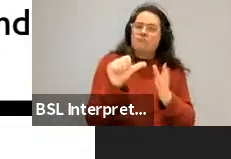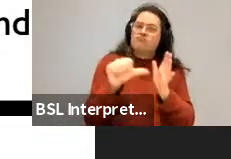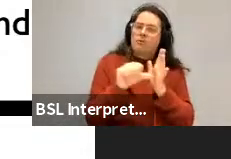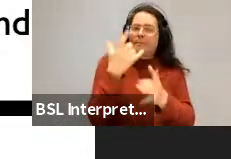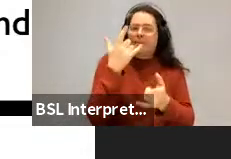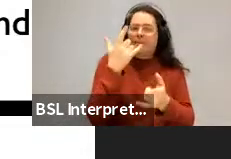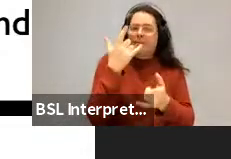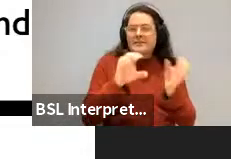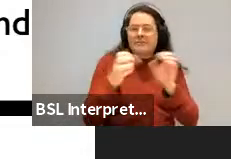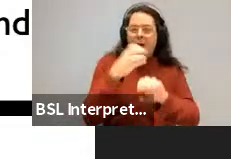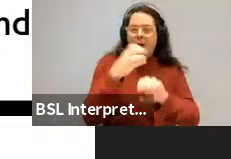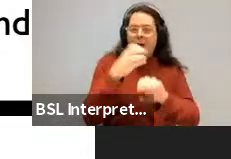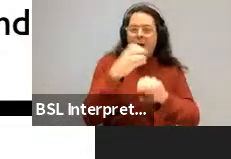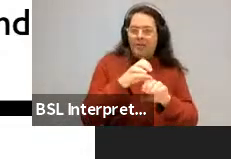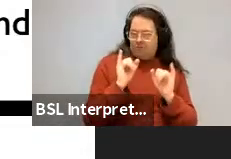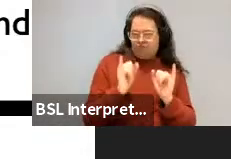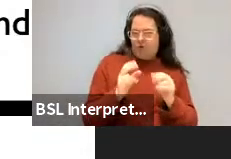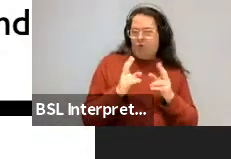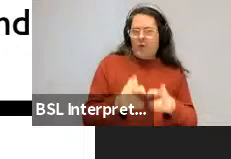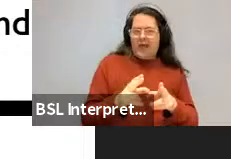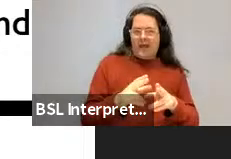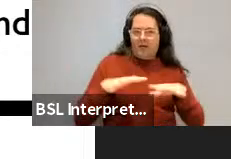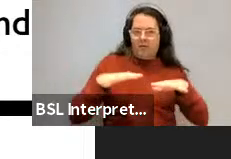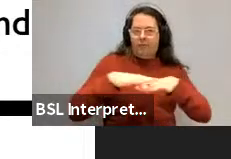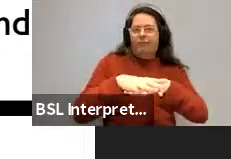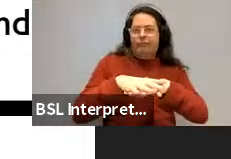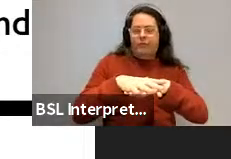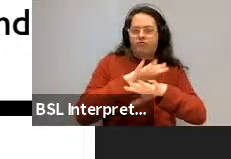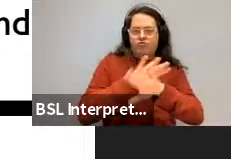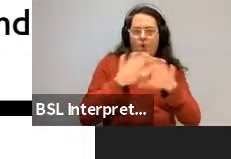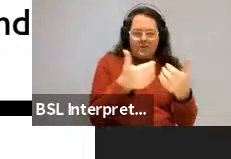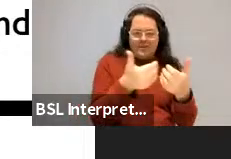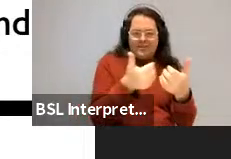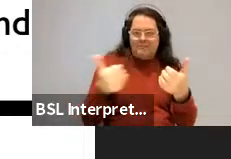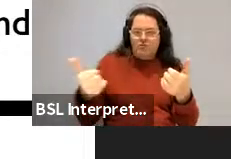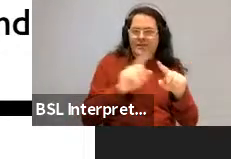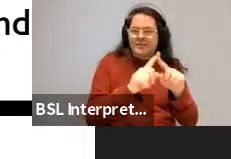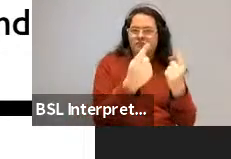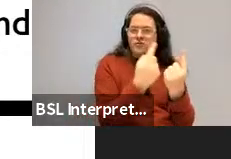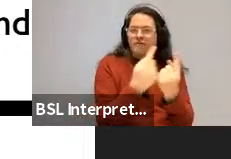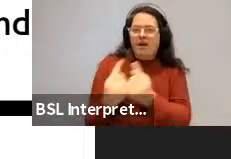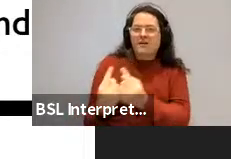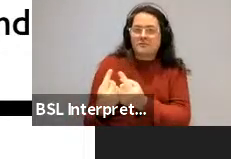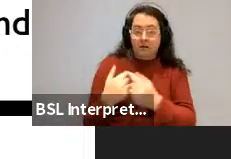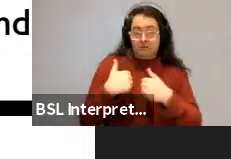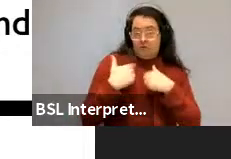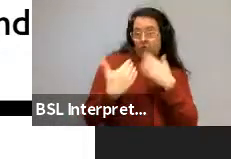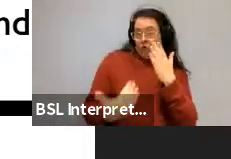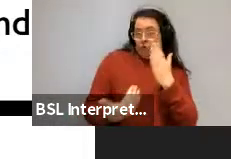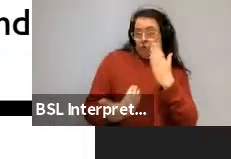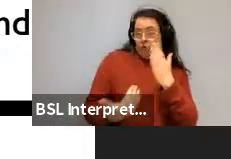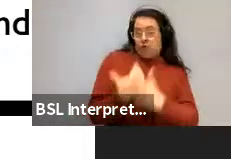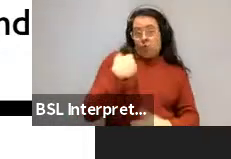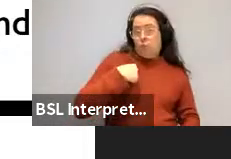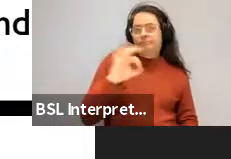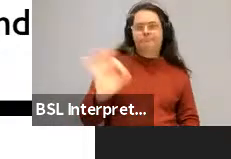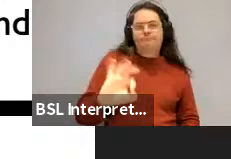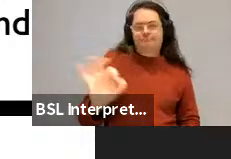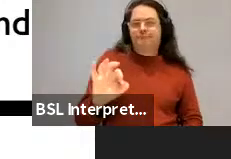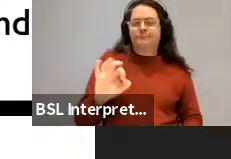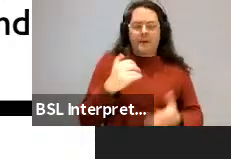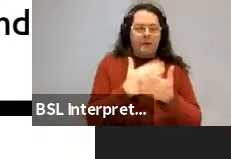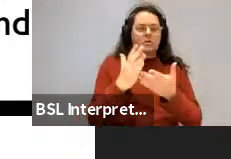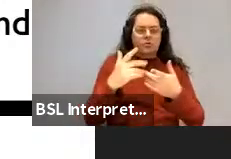you know, the, uh, so I should point out, and so, and that's not a new idea. Like I really, that's, that was Isaac's research program